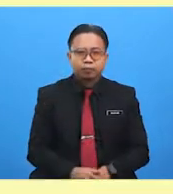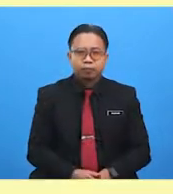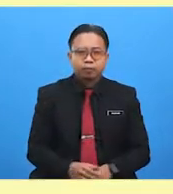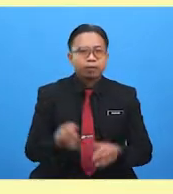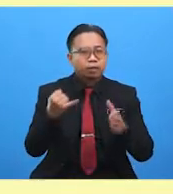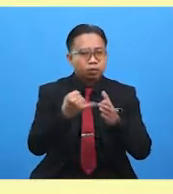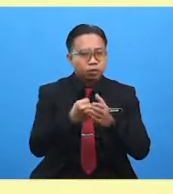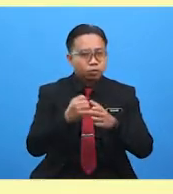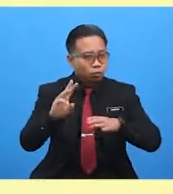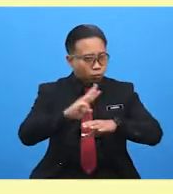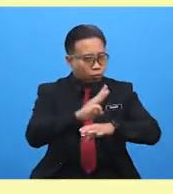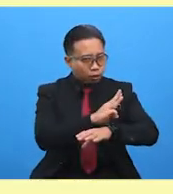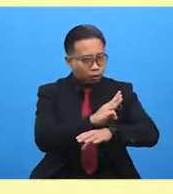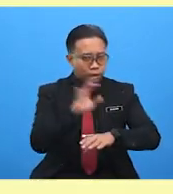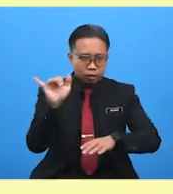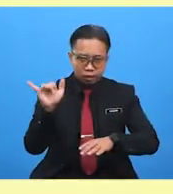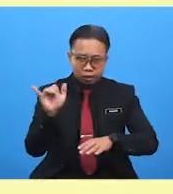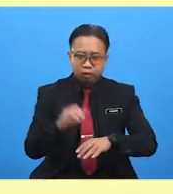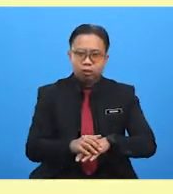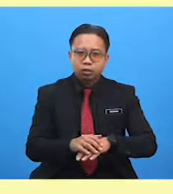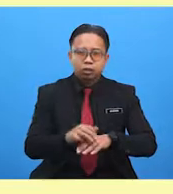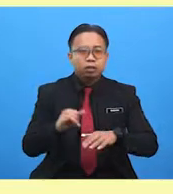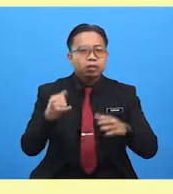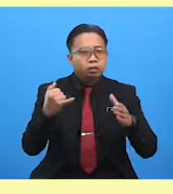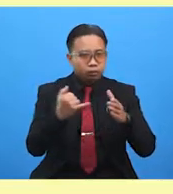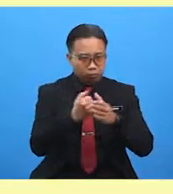windy or it's wet.